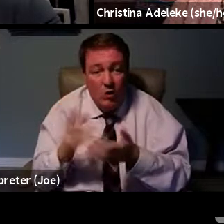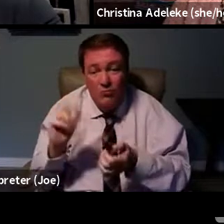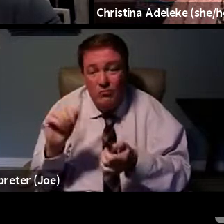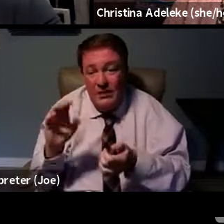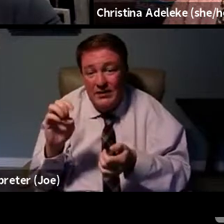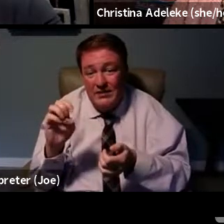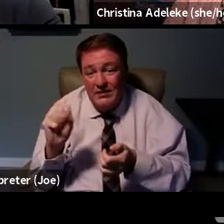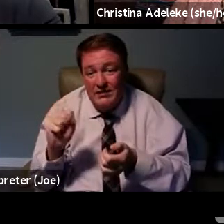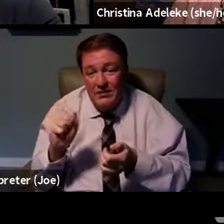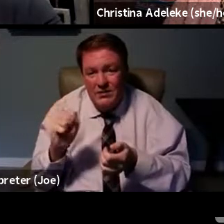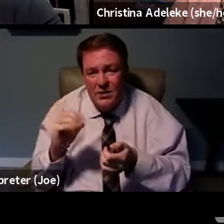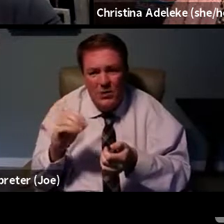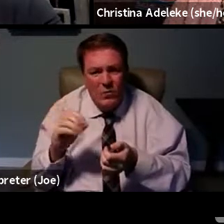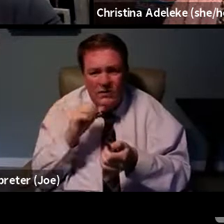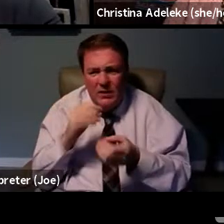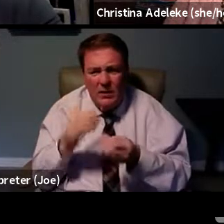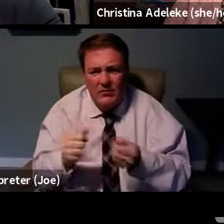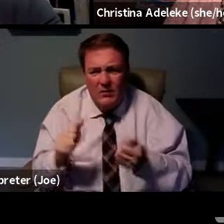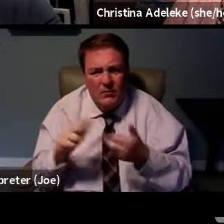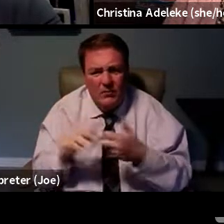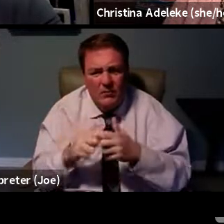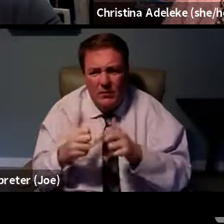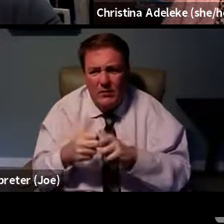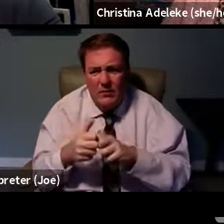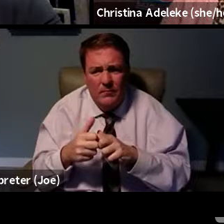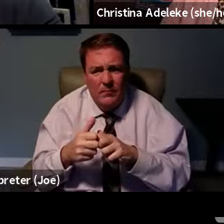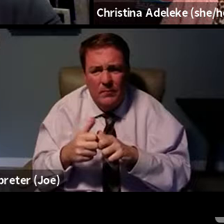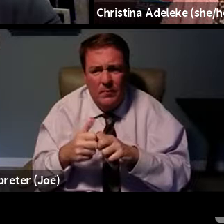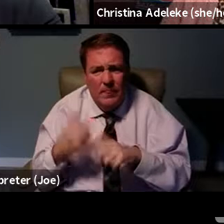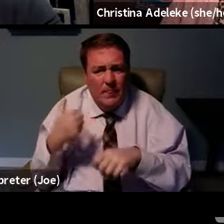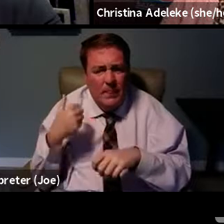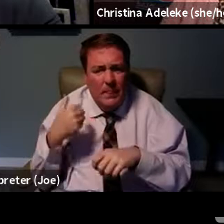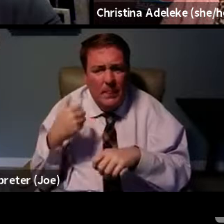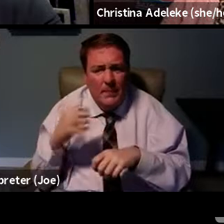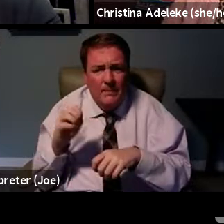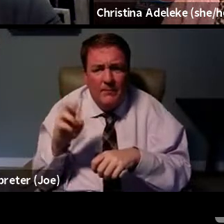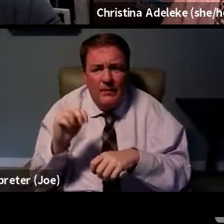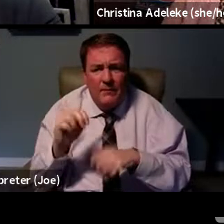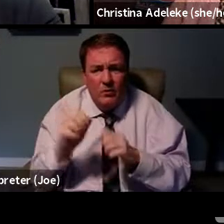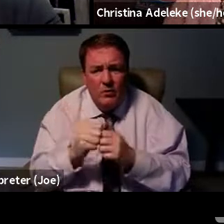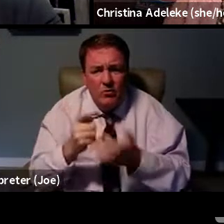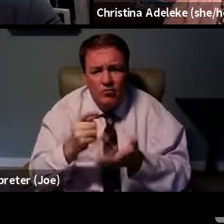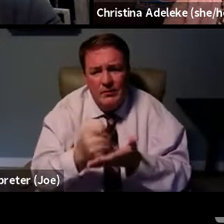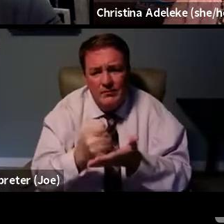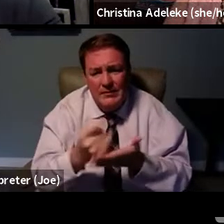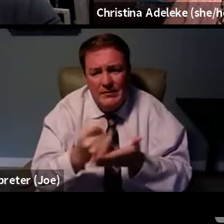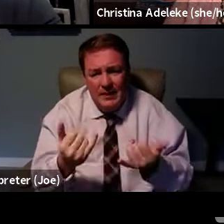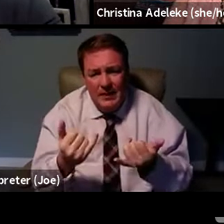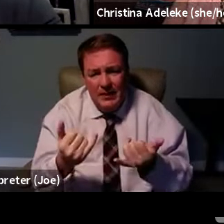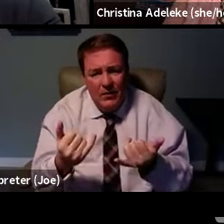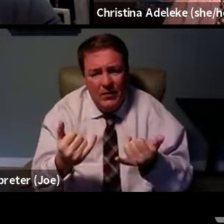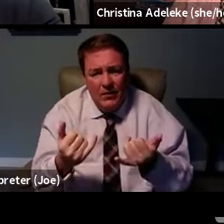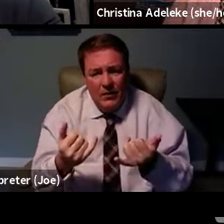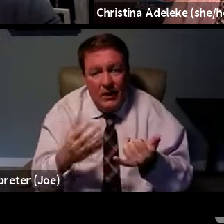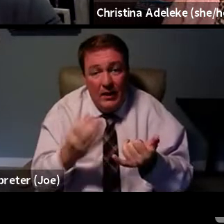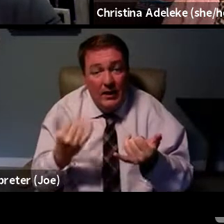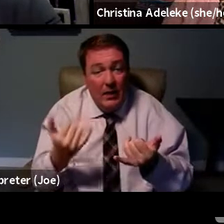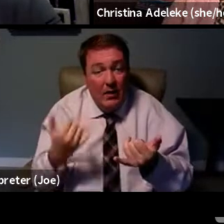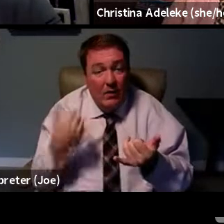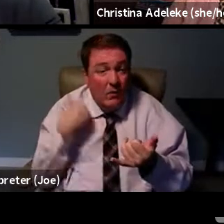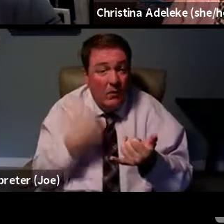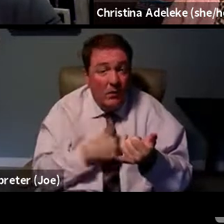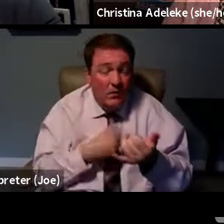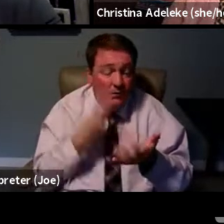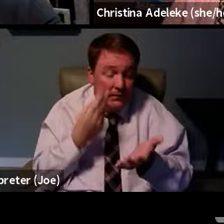And so we haven't solved the problem. We haven't, you know, even with the treatments that we have, and now that we are seeing,